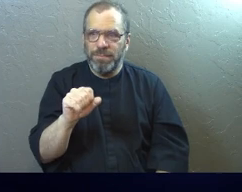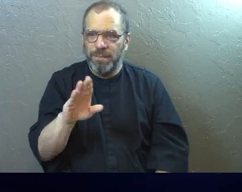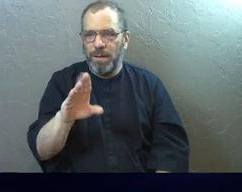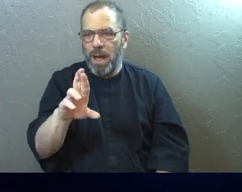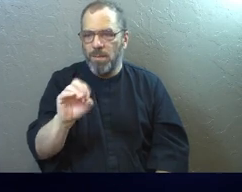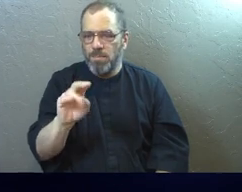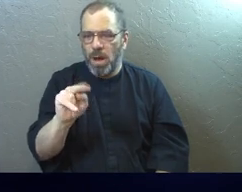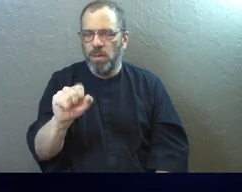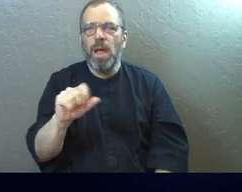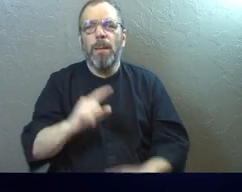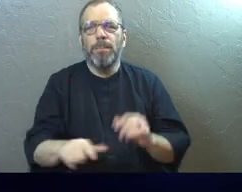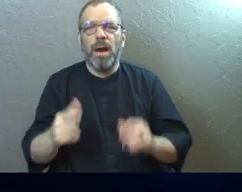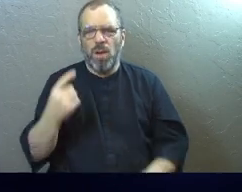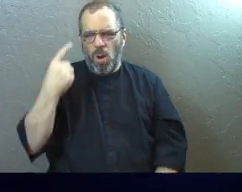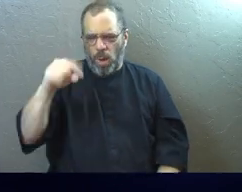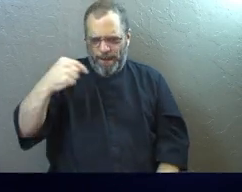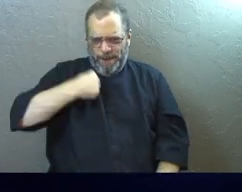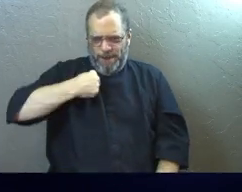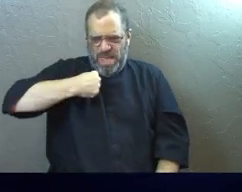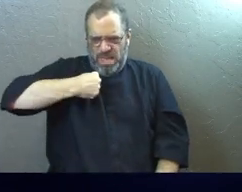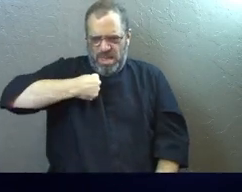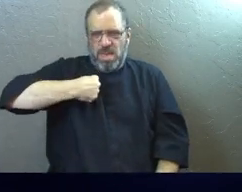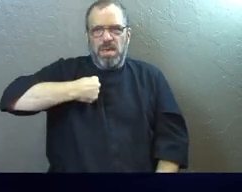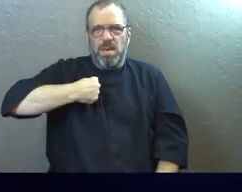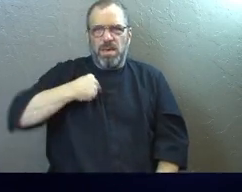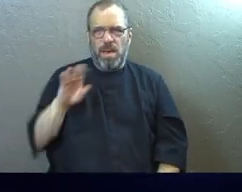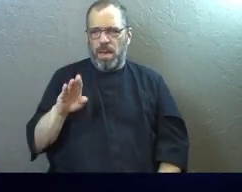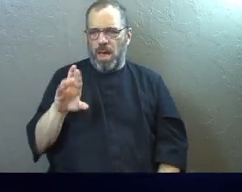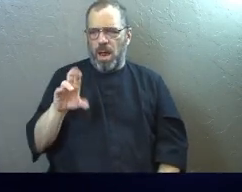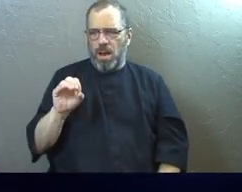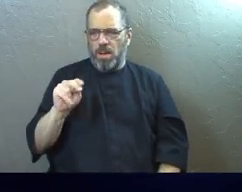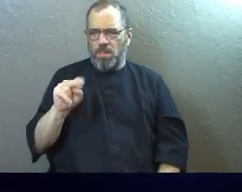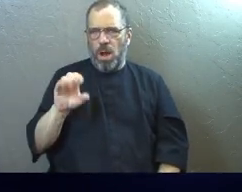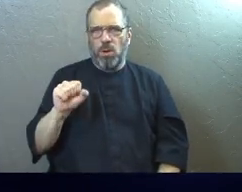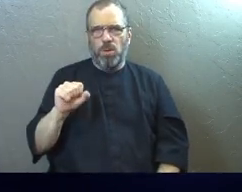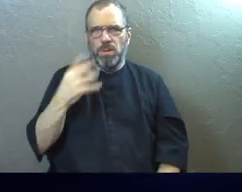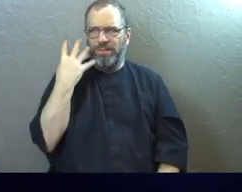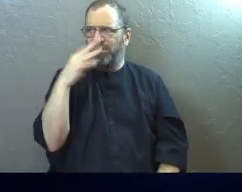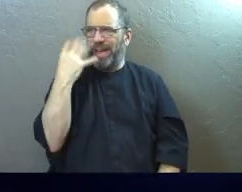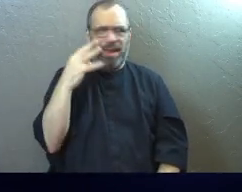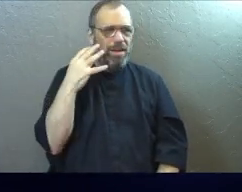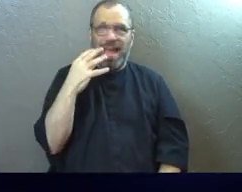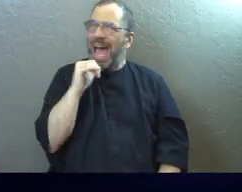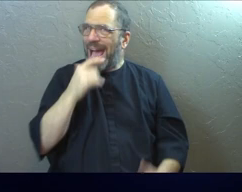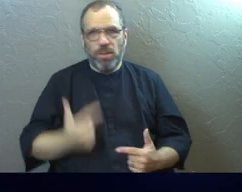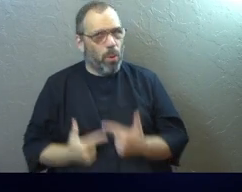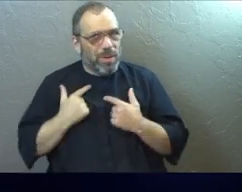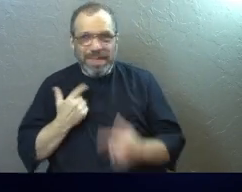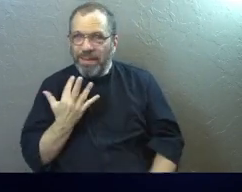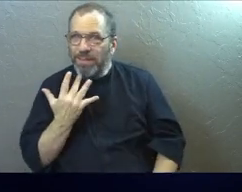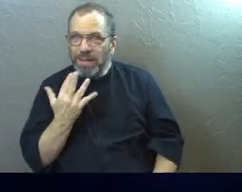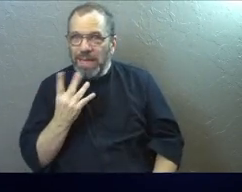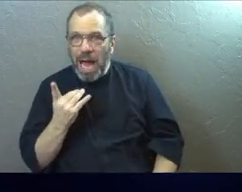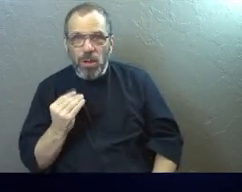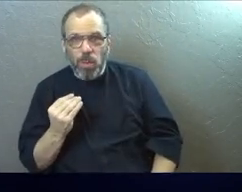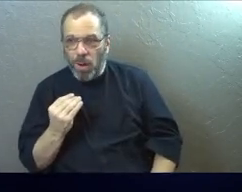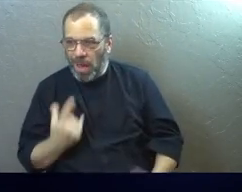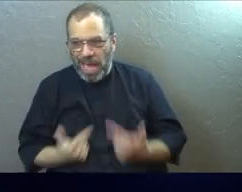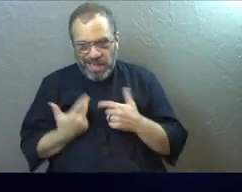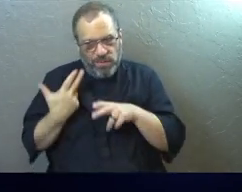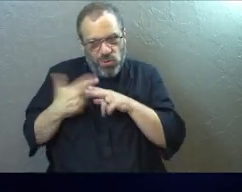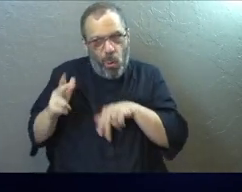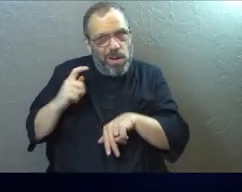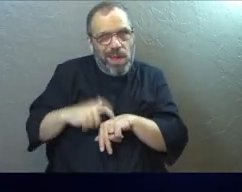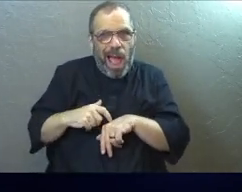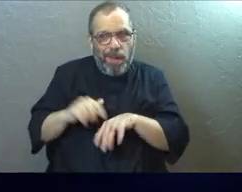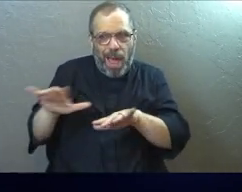Broncos fans, but the question is why am I a Broncos fan? Like I, I don't live in Colorado. I didn't live there very much.